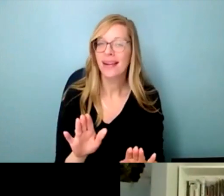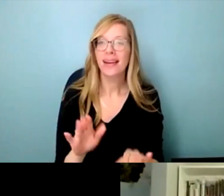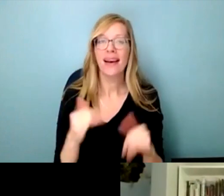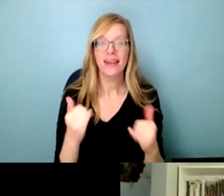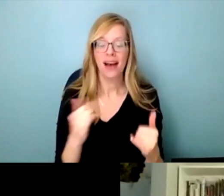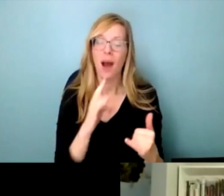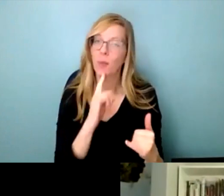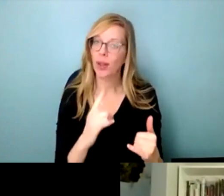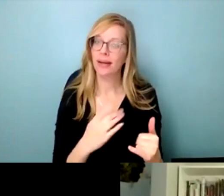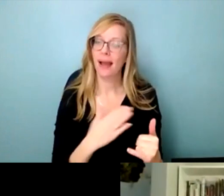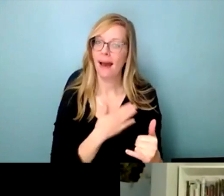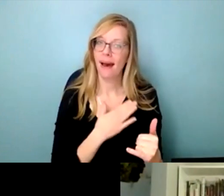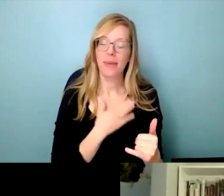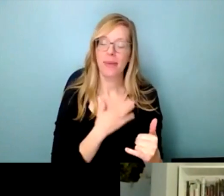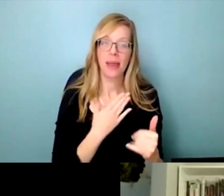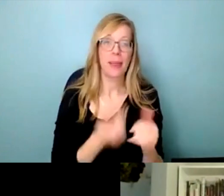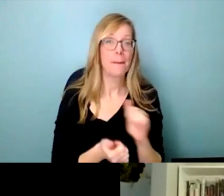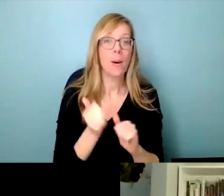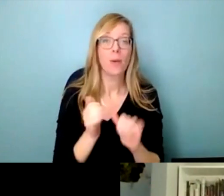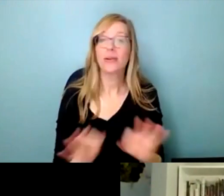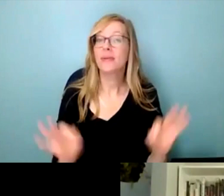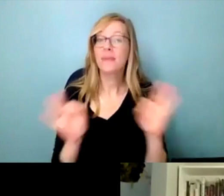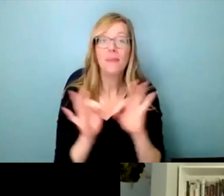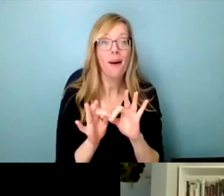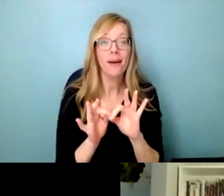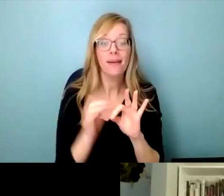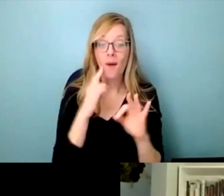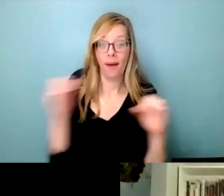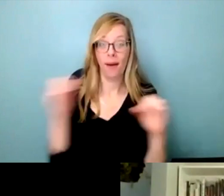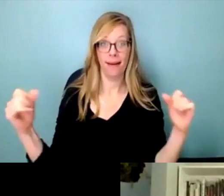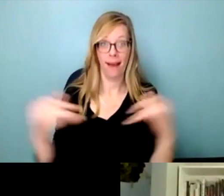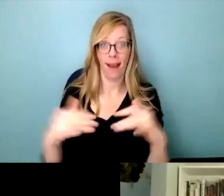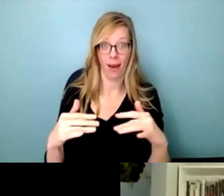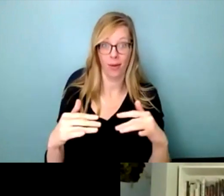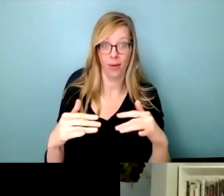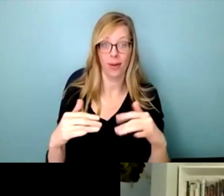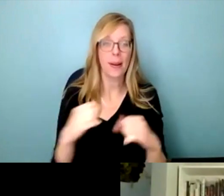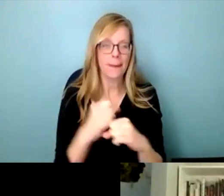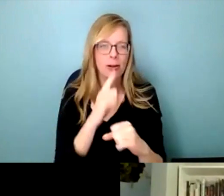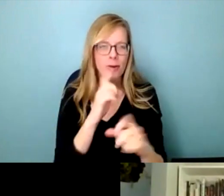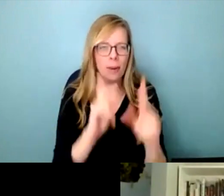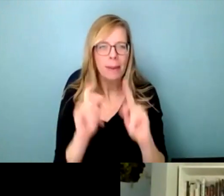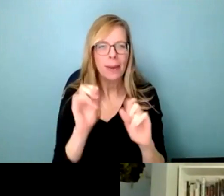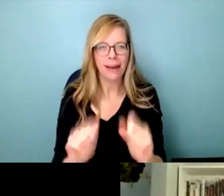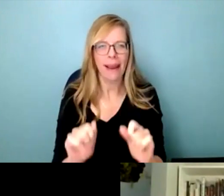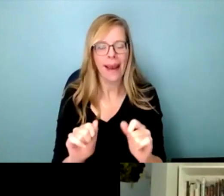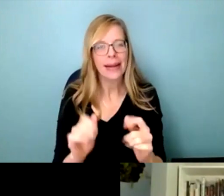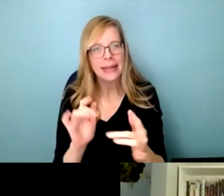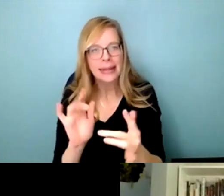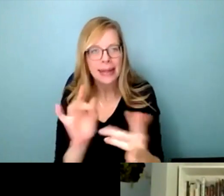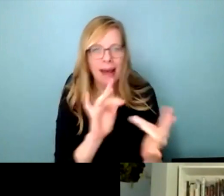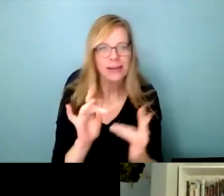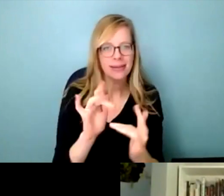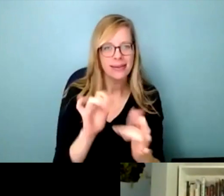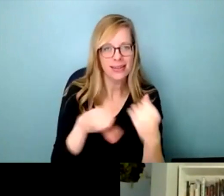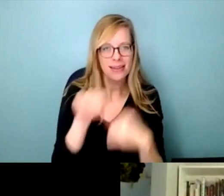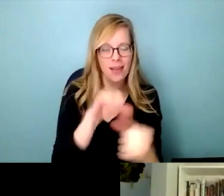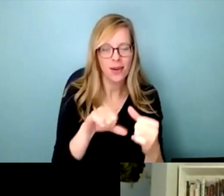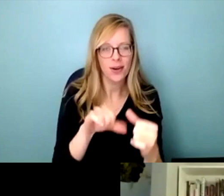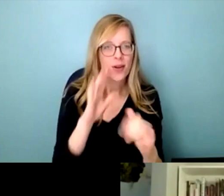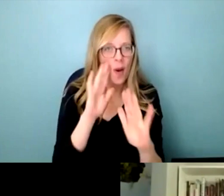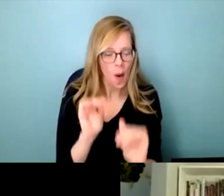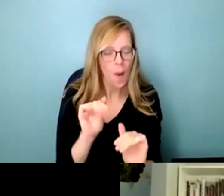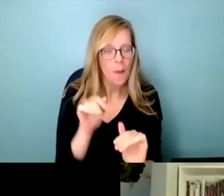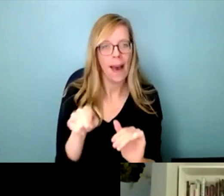really most important things of the gathering is for a chance for people to connect, so, uh, we're, hope that that breakout room was useful even just for that. Uh,